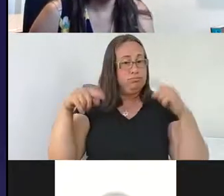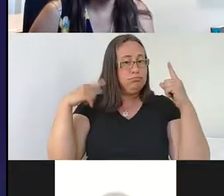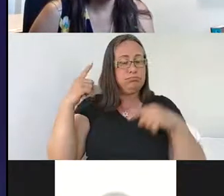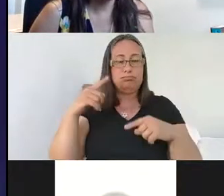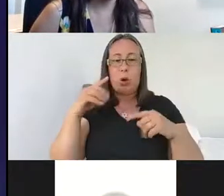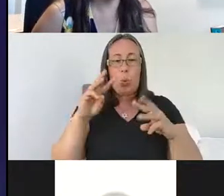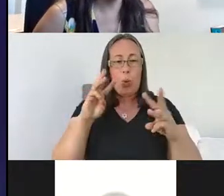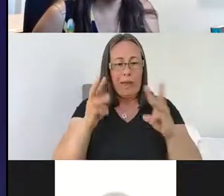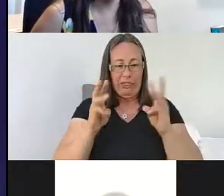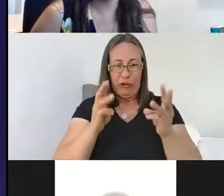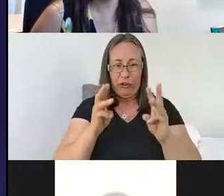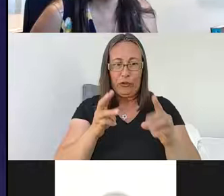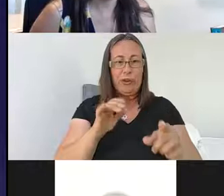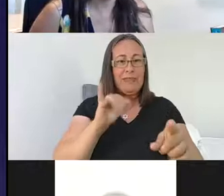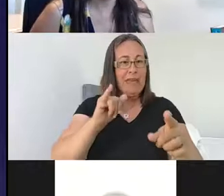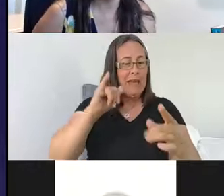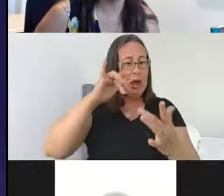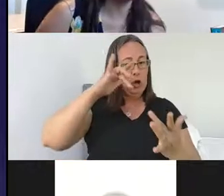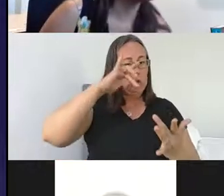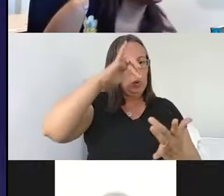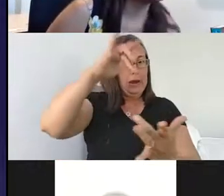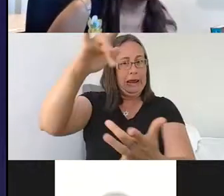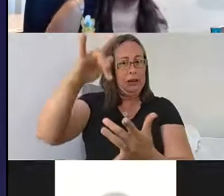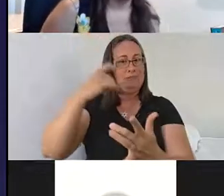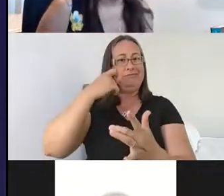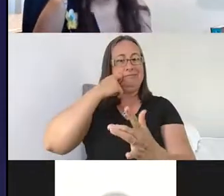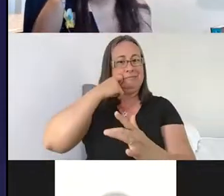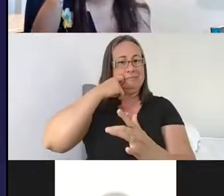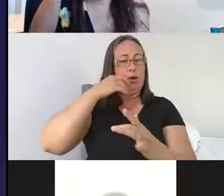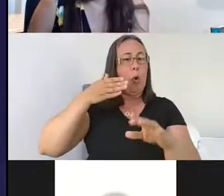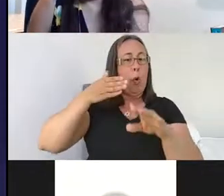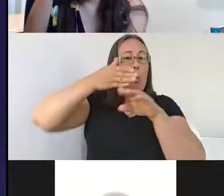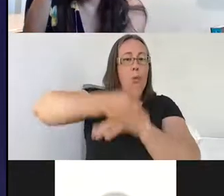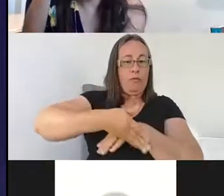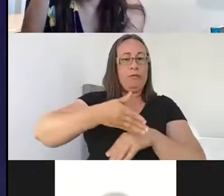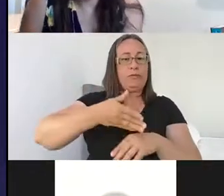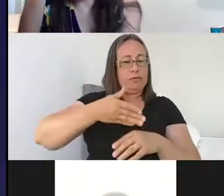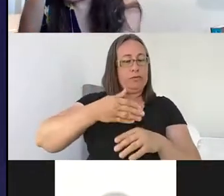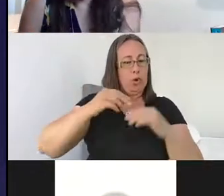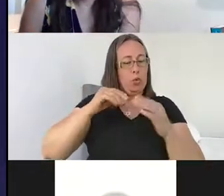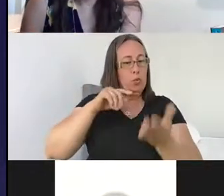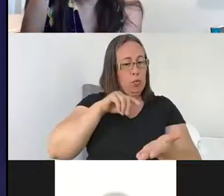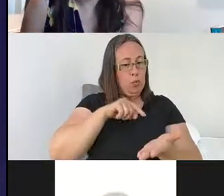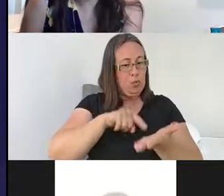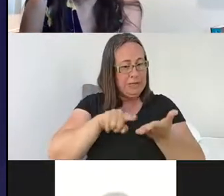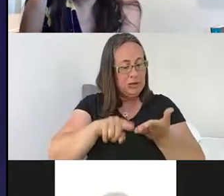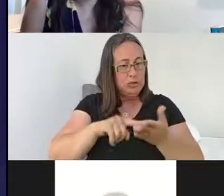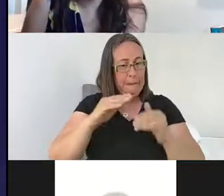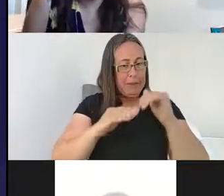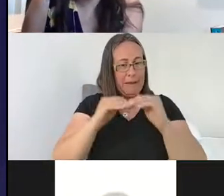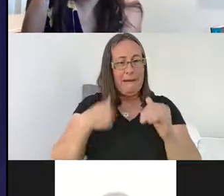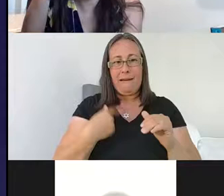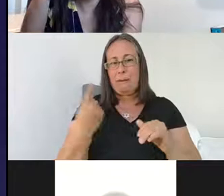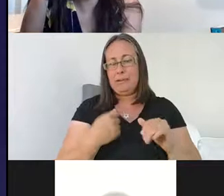tornado that came right over the research building. So I know I always like to show that picture because it kind of